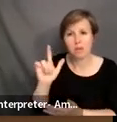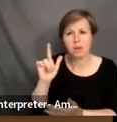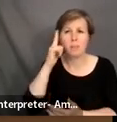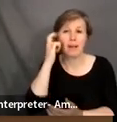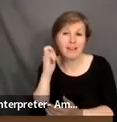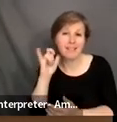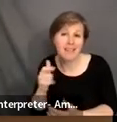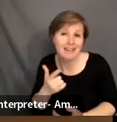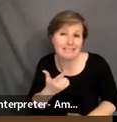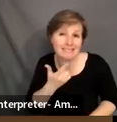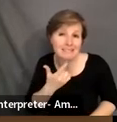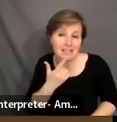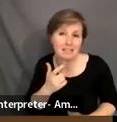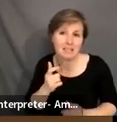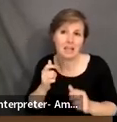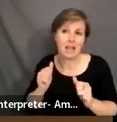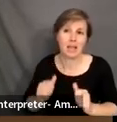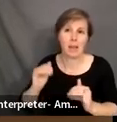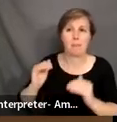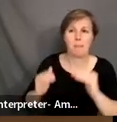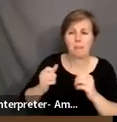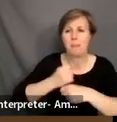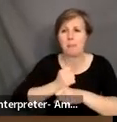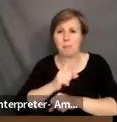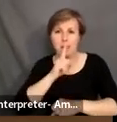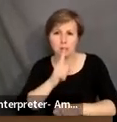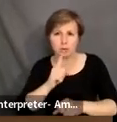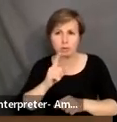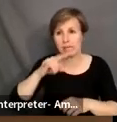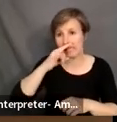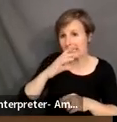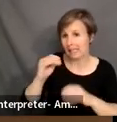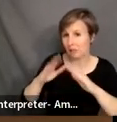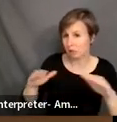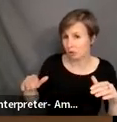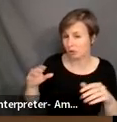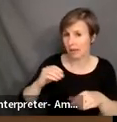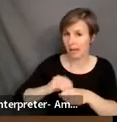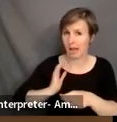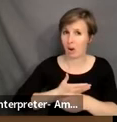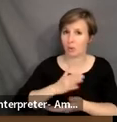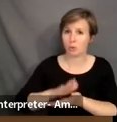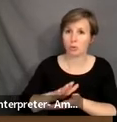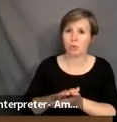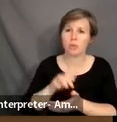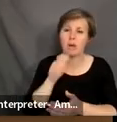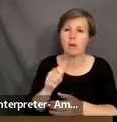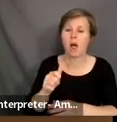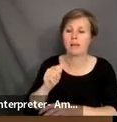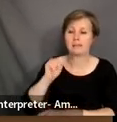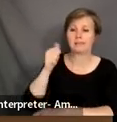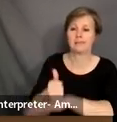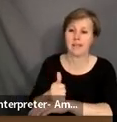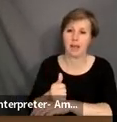that it empowers parents to ensure that kids and children in our school are not pitted against each other, and that's a direct